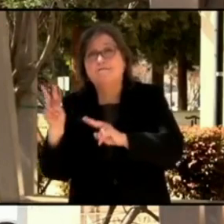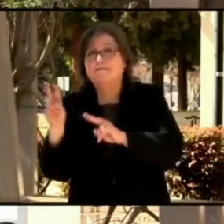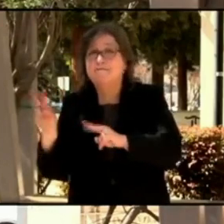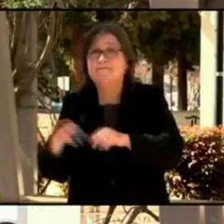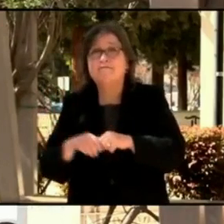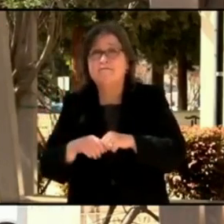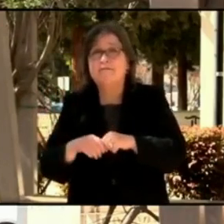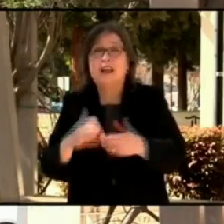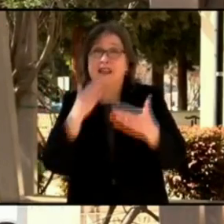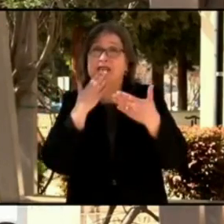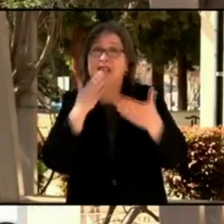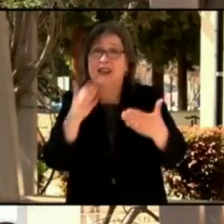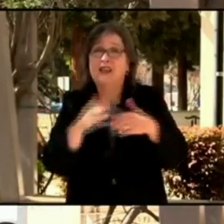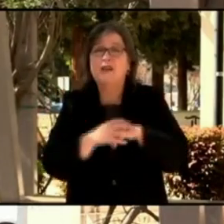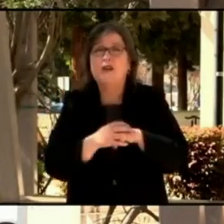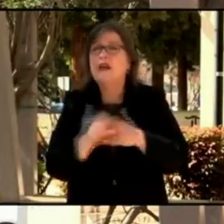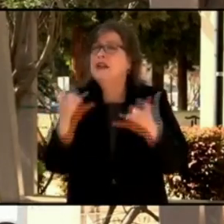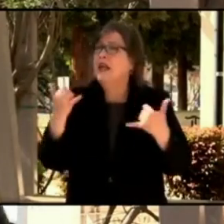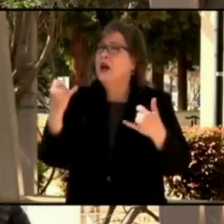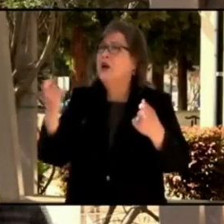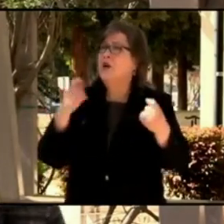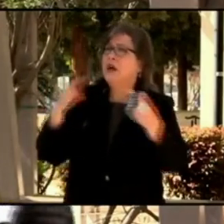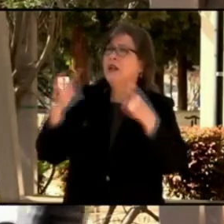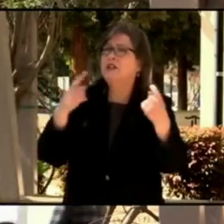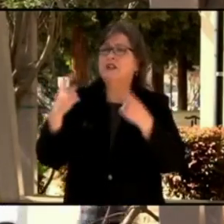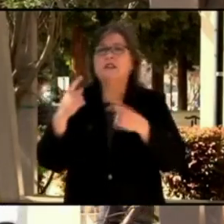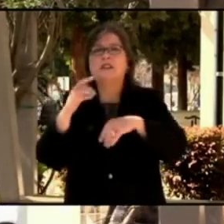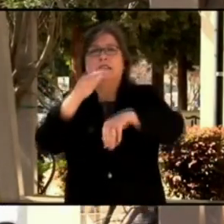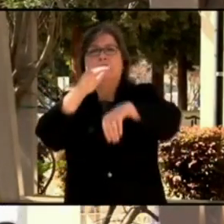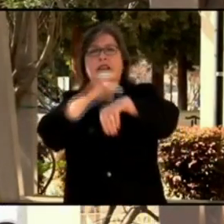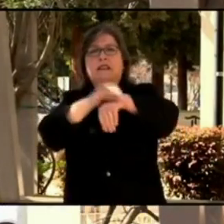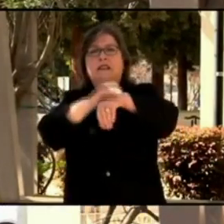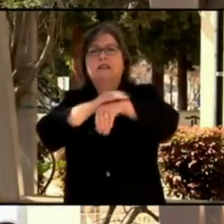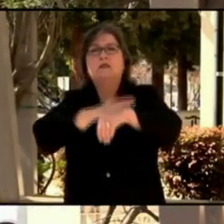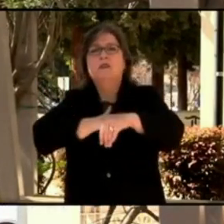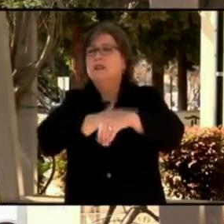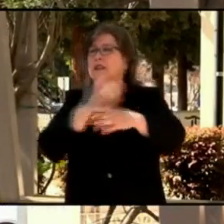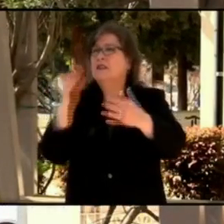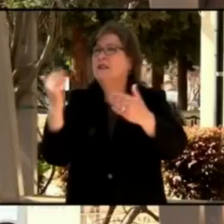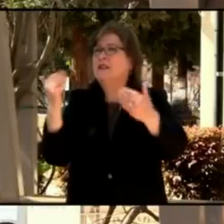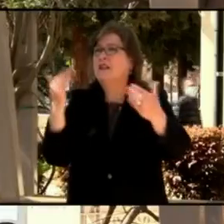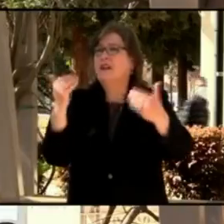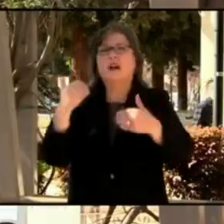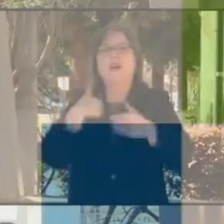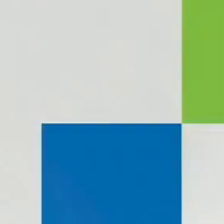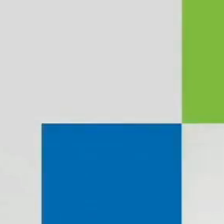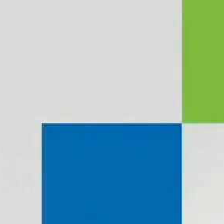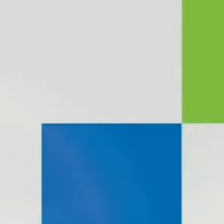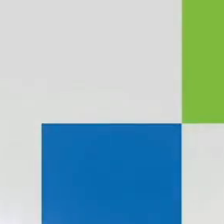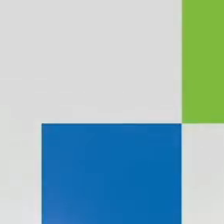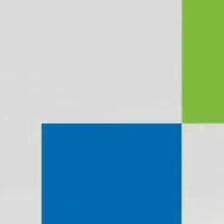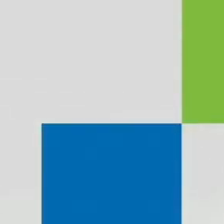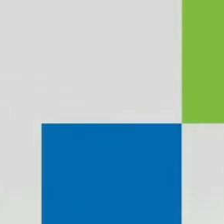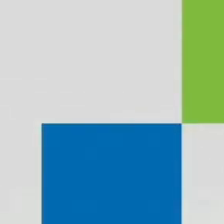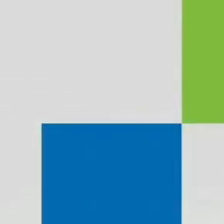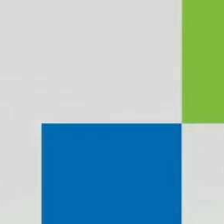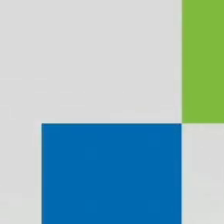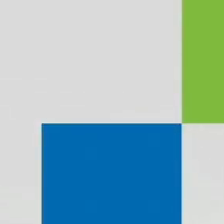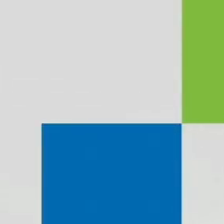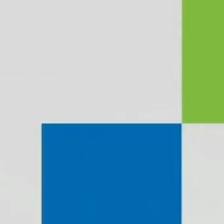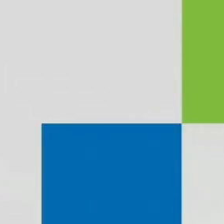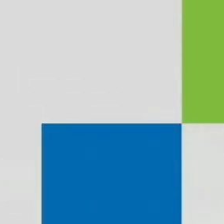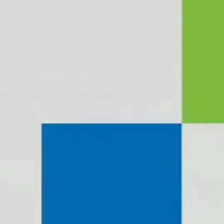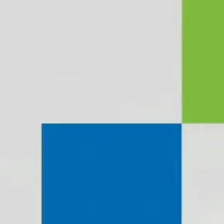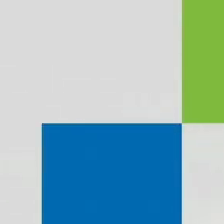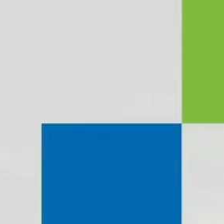We'll now open up for questions in English. Please identify your questions for. We will call on everyone individually. We'll start with KCBS. Dr. Cody,